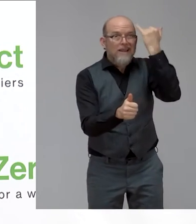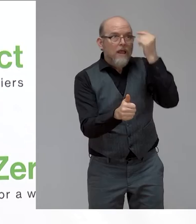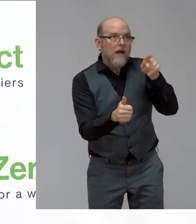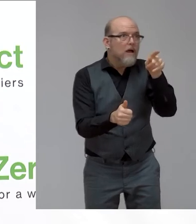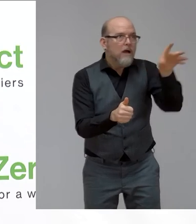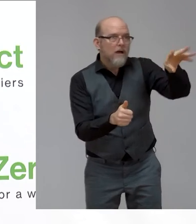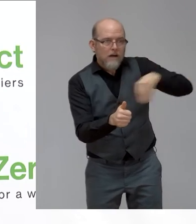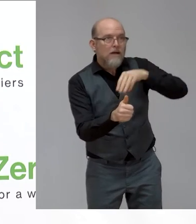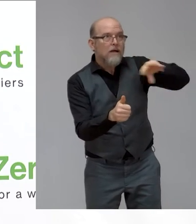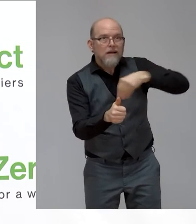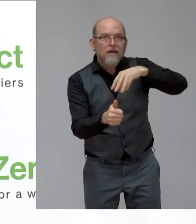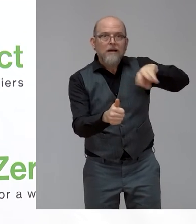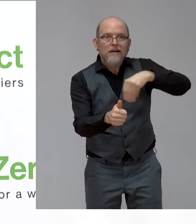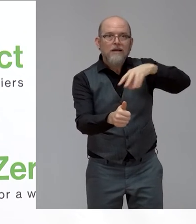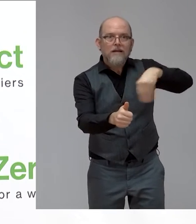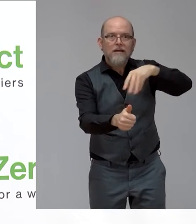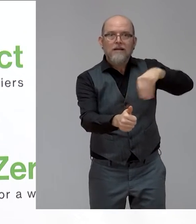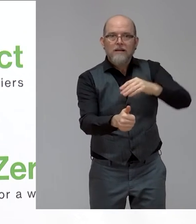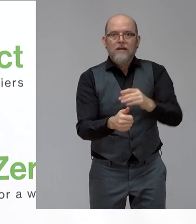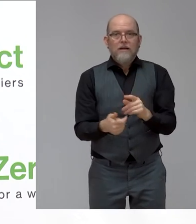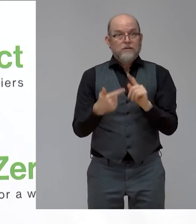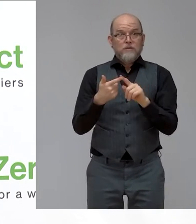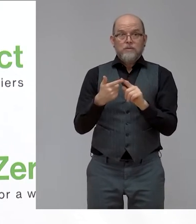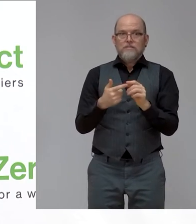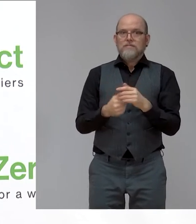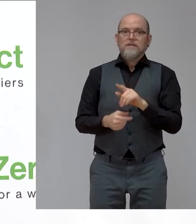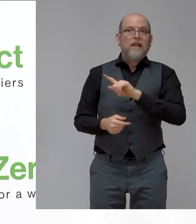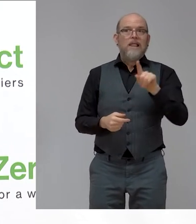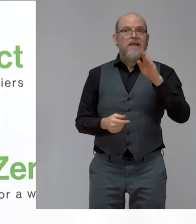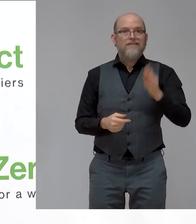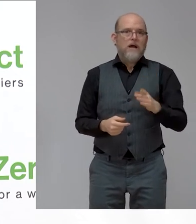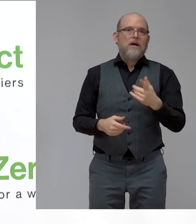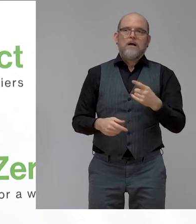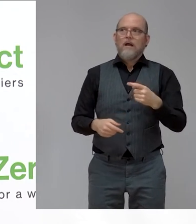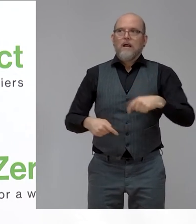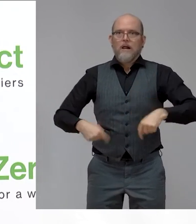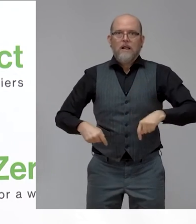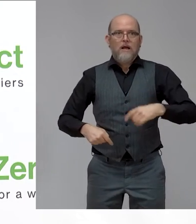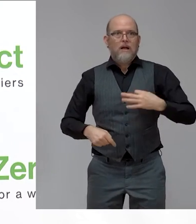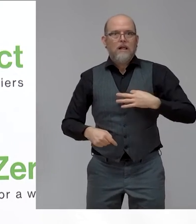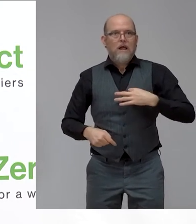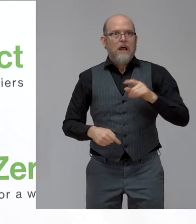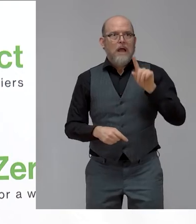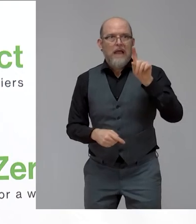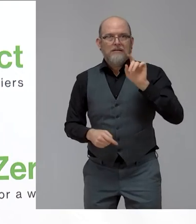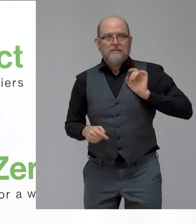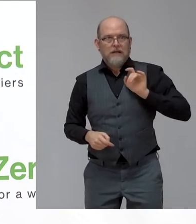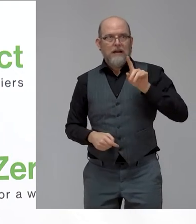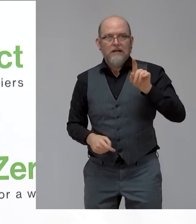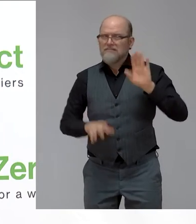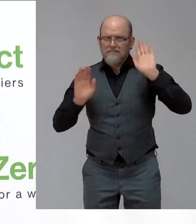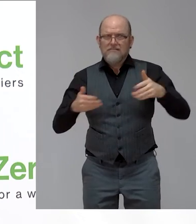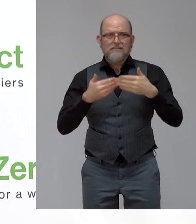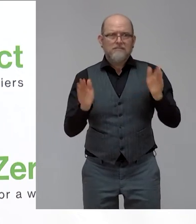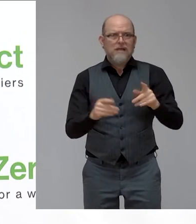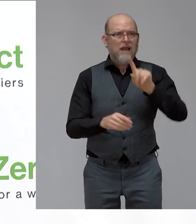is never to be afraid to ask because sometimes you can be a little bit intimidated. If you are not from that respective category, you